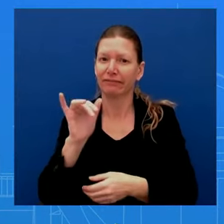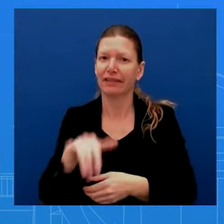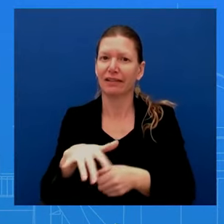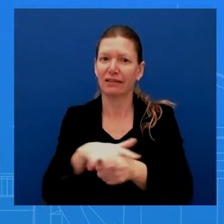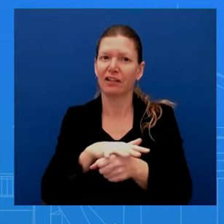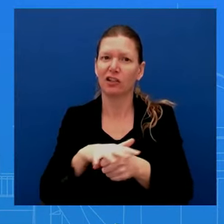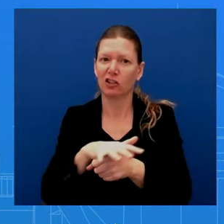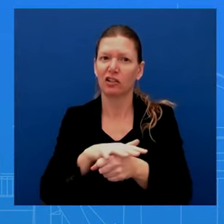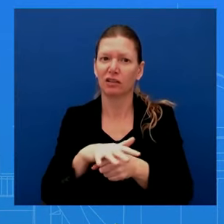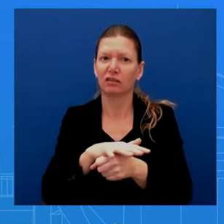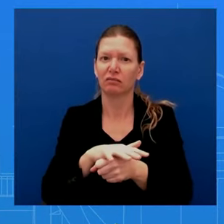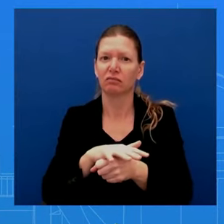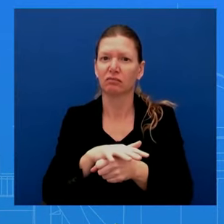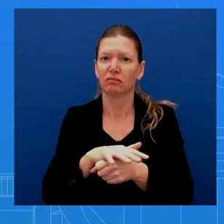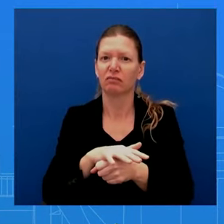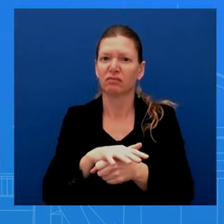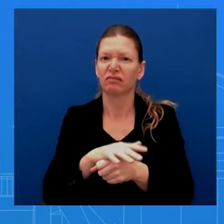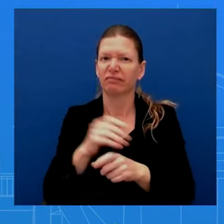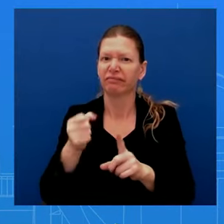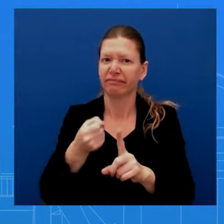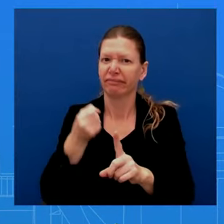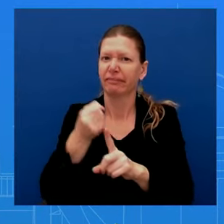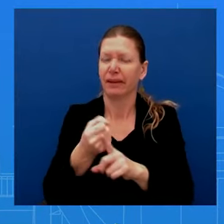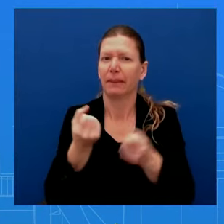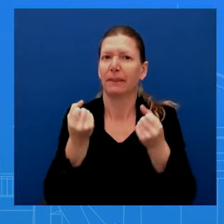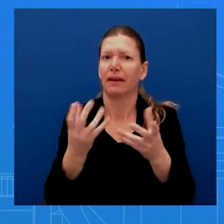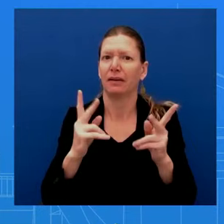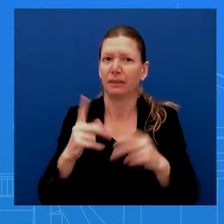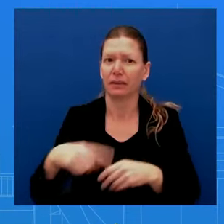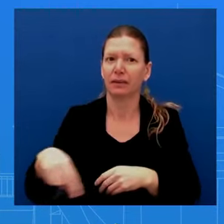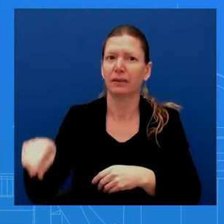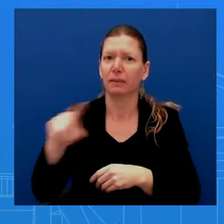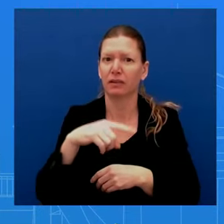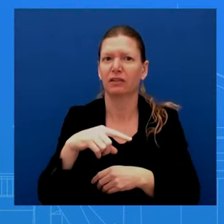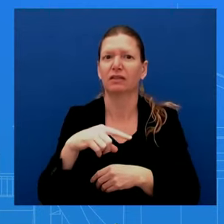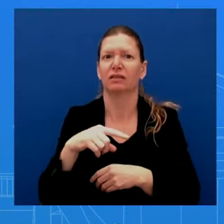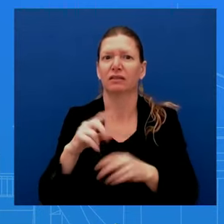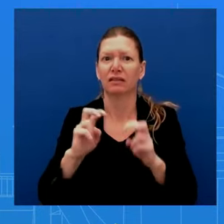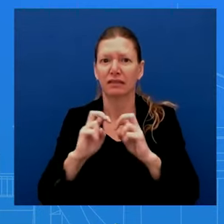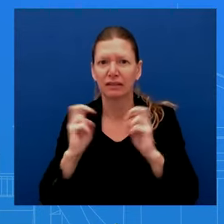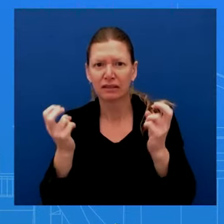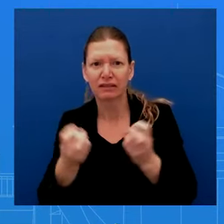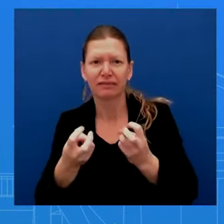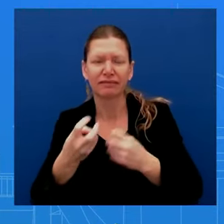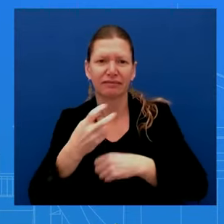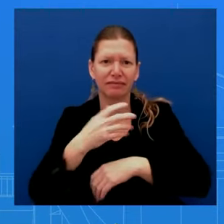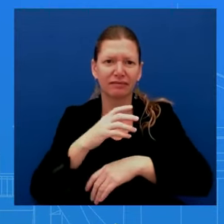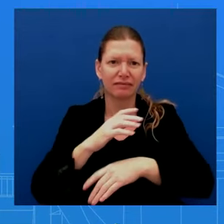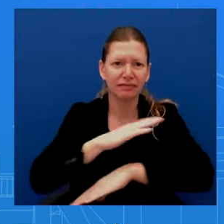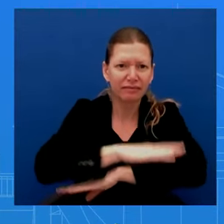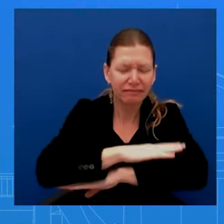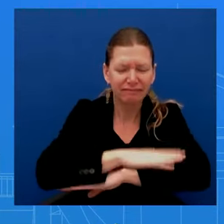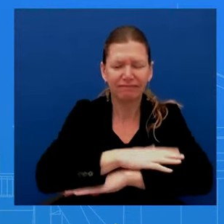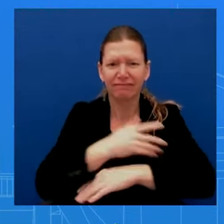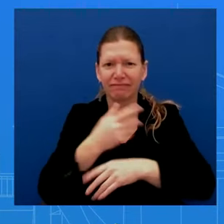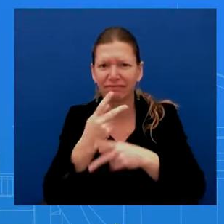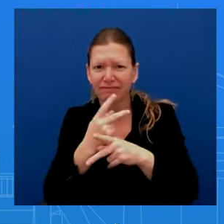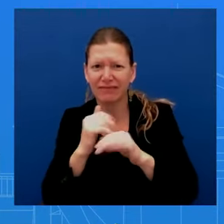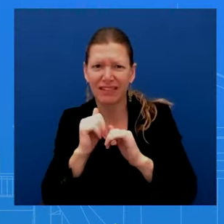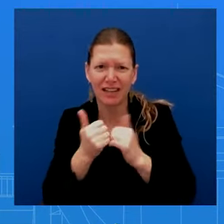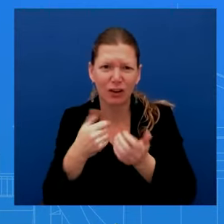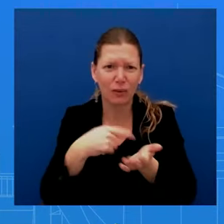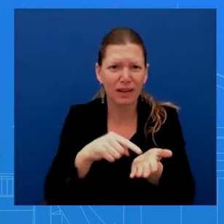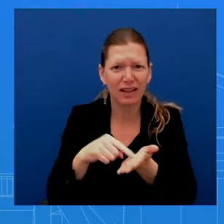households as they sit around their kitchen tables paying their bills. Housing is a big one. We are very focused on housing affordability.